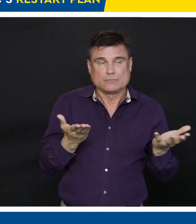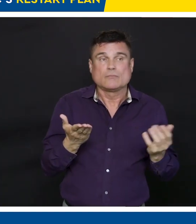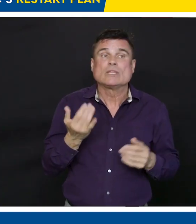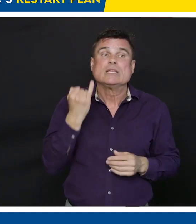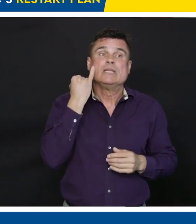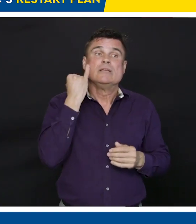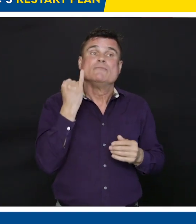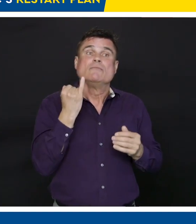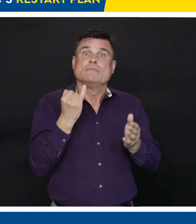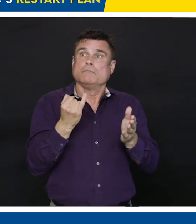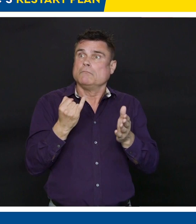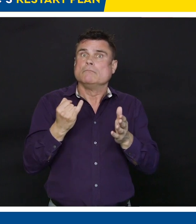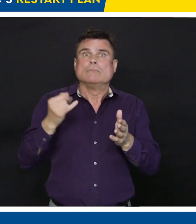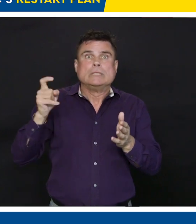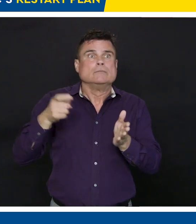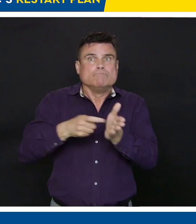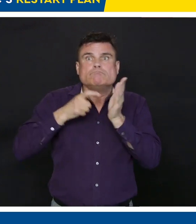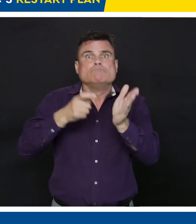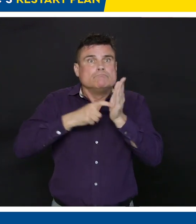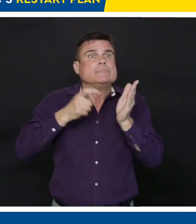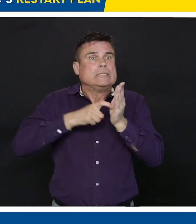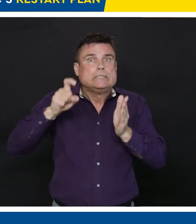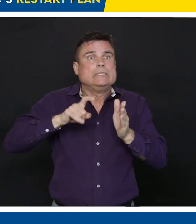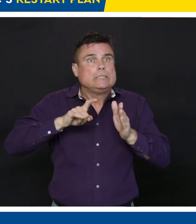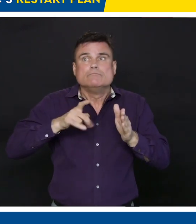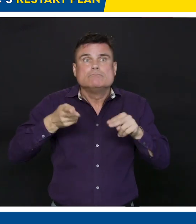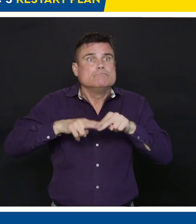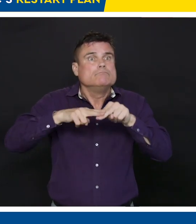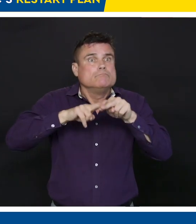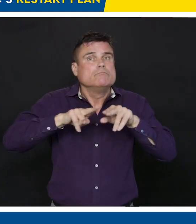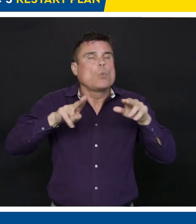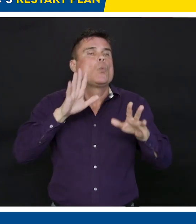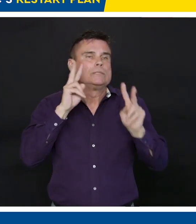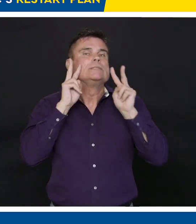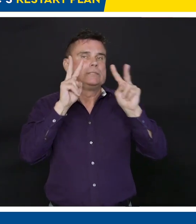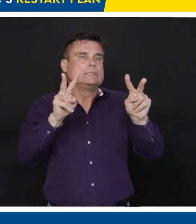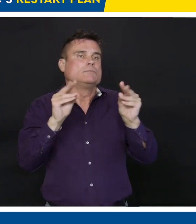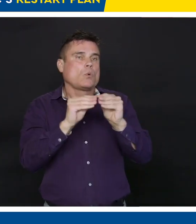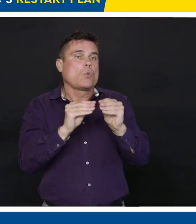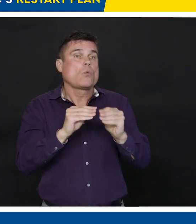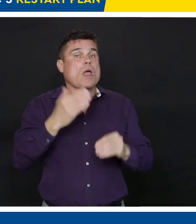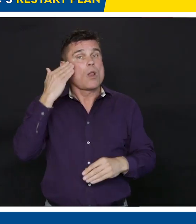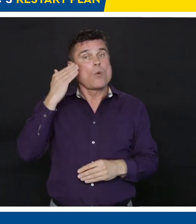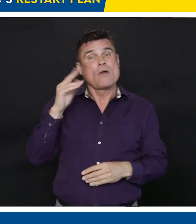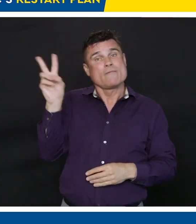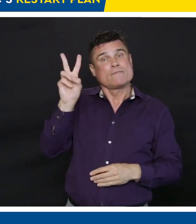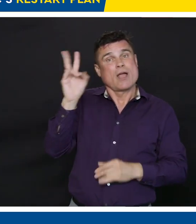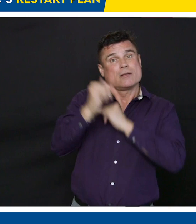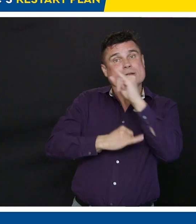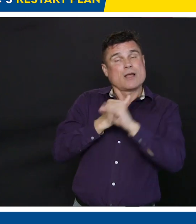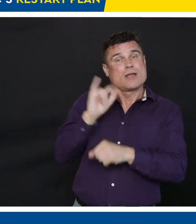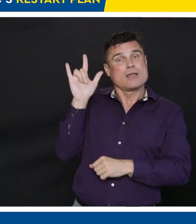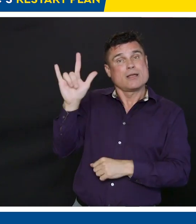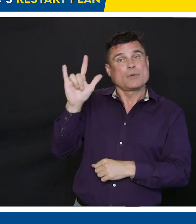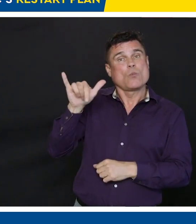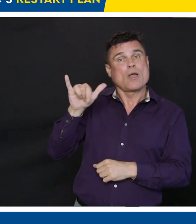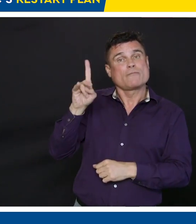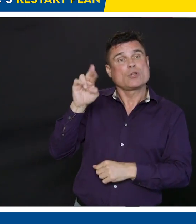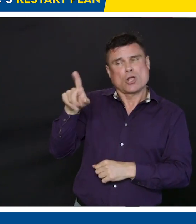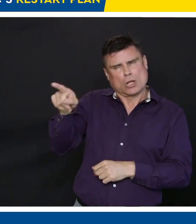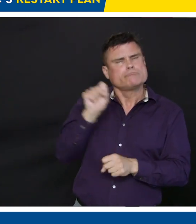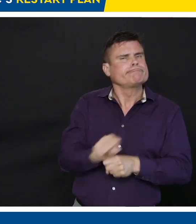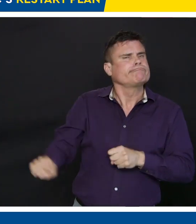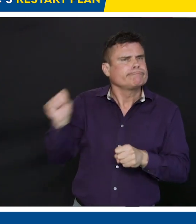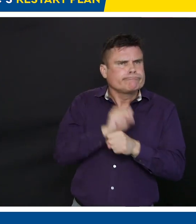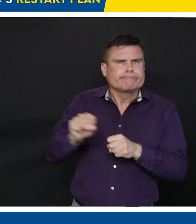YVR, our major airport in Vancouver, has been working over the past number of weeks to find ways